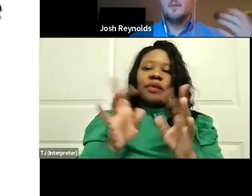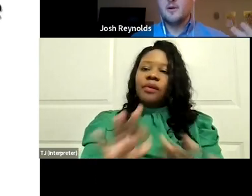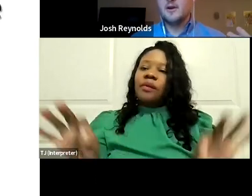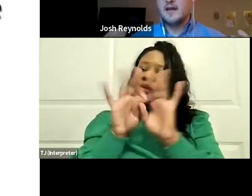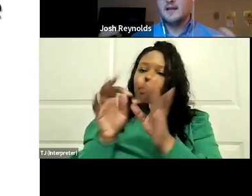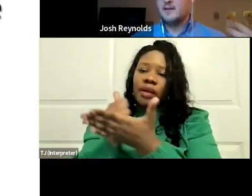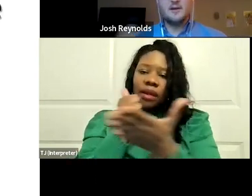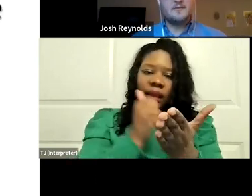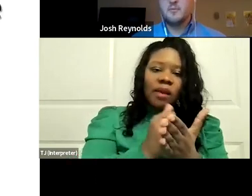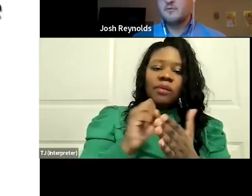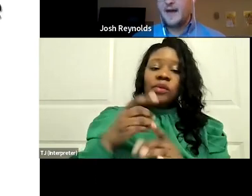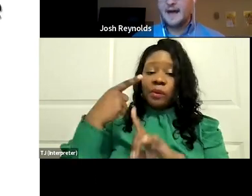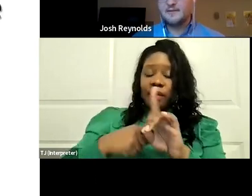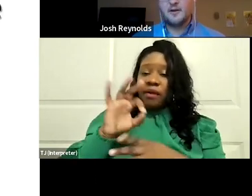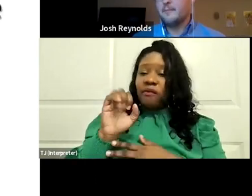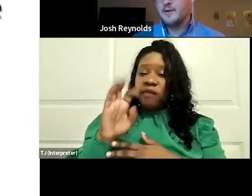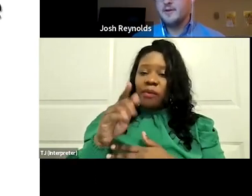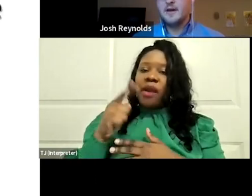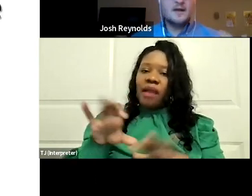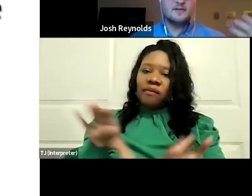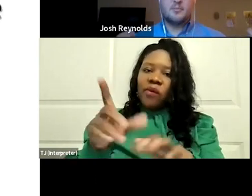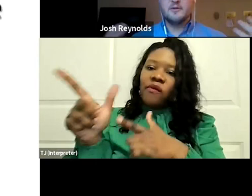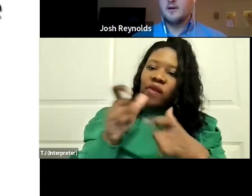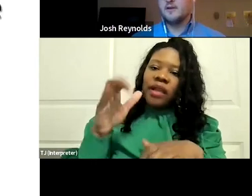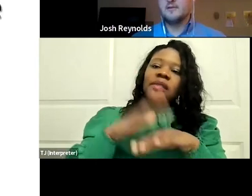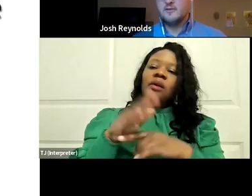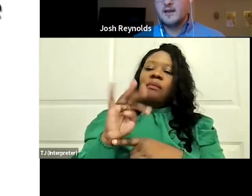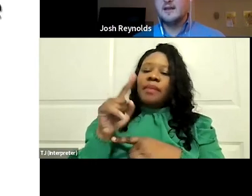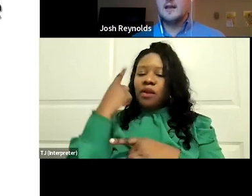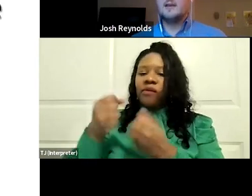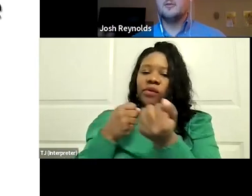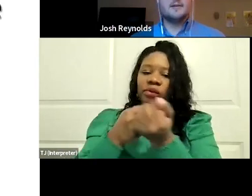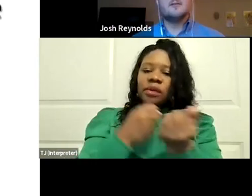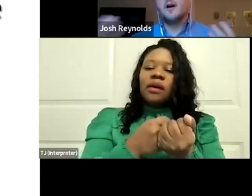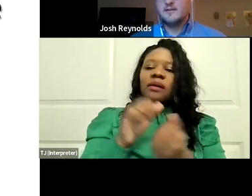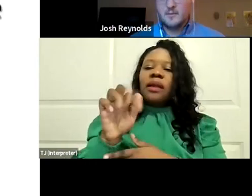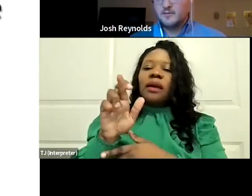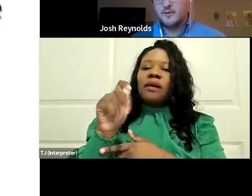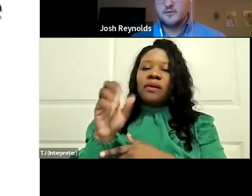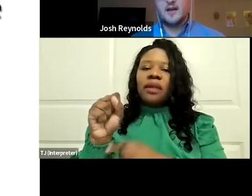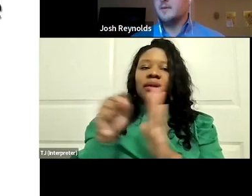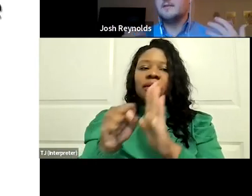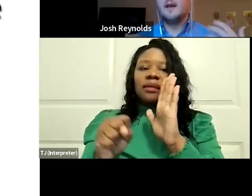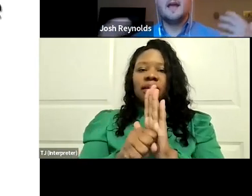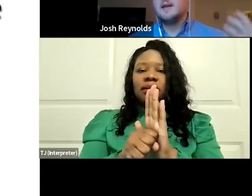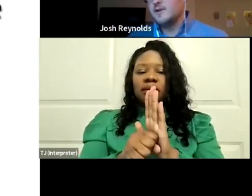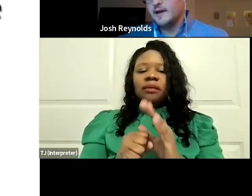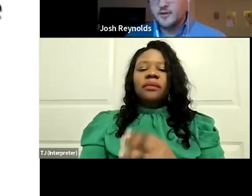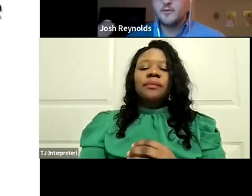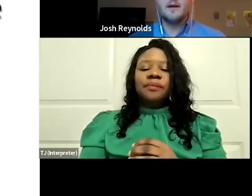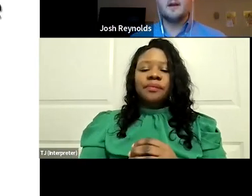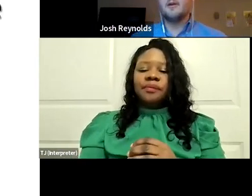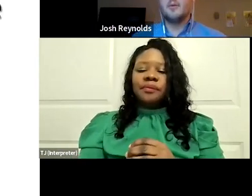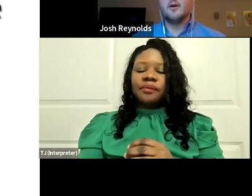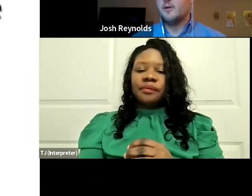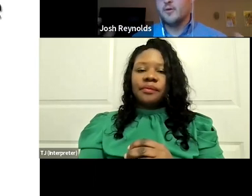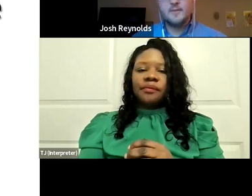it's February and they have to move fast on a bill to support the arts in your state, you're not just talking to them at first time. It's, hey, I